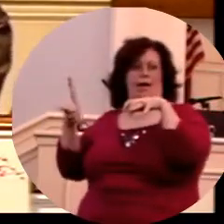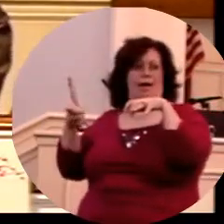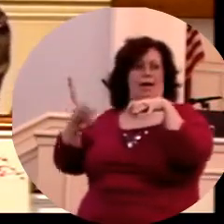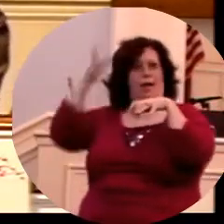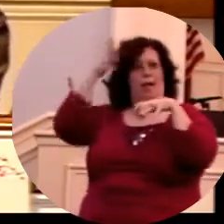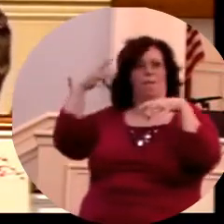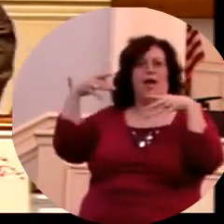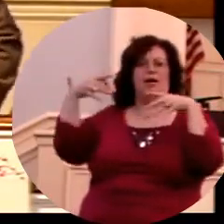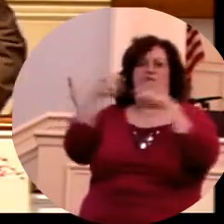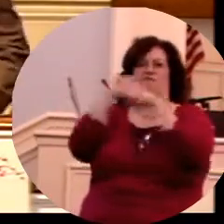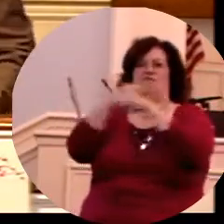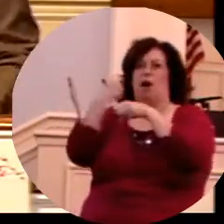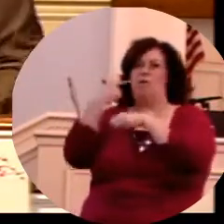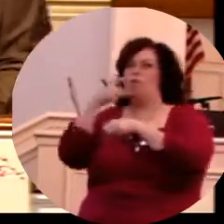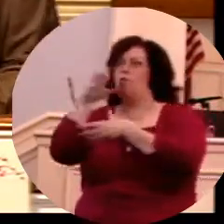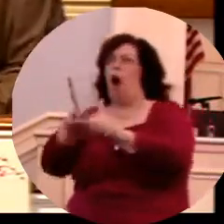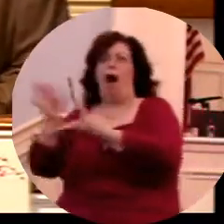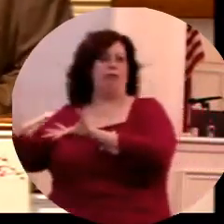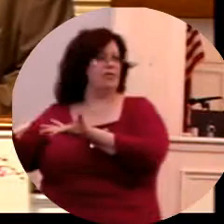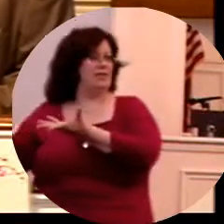no women there for them to take for wives.